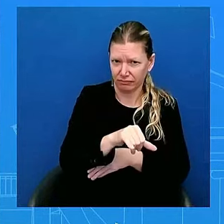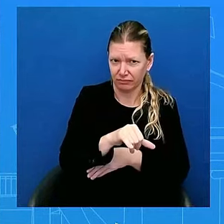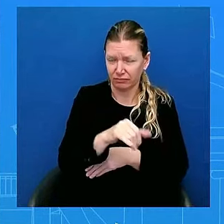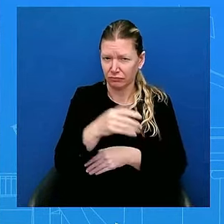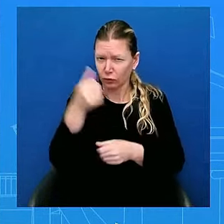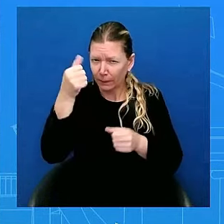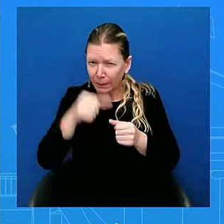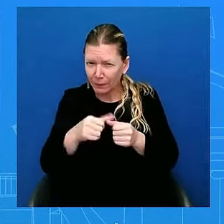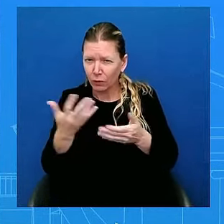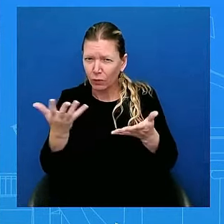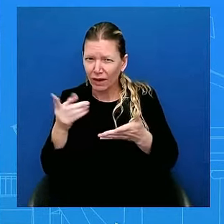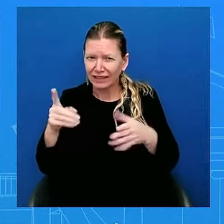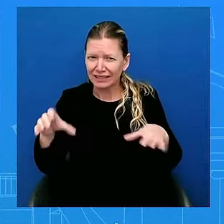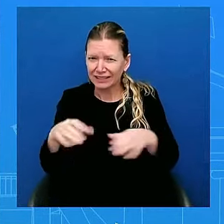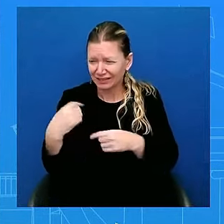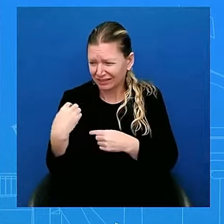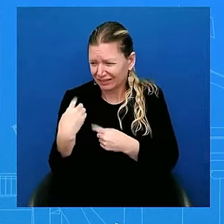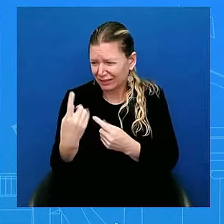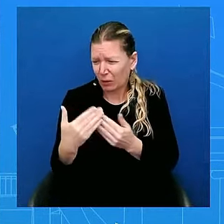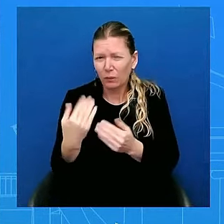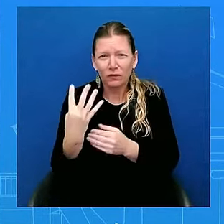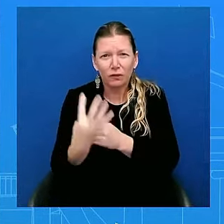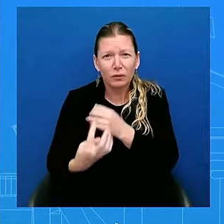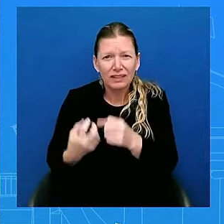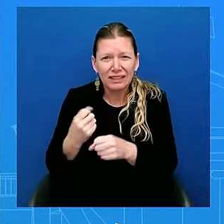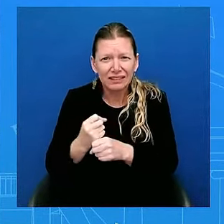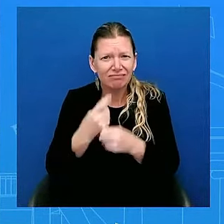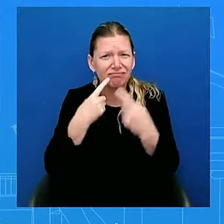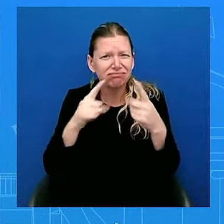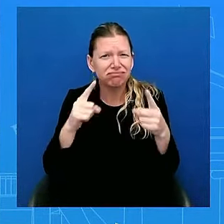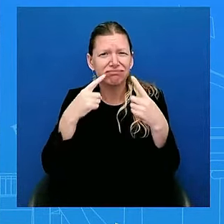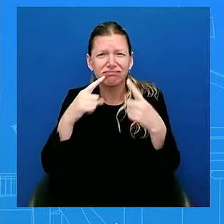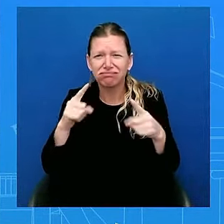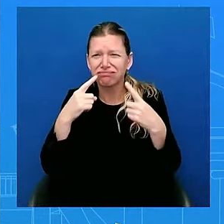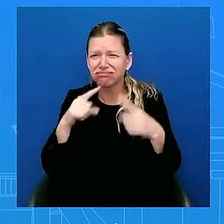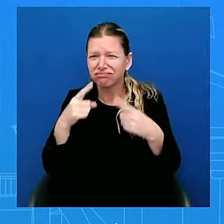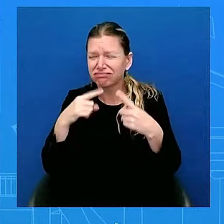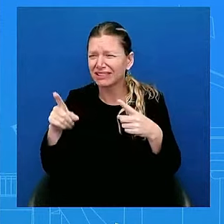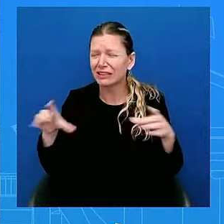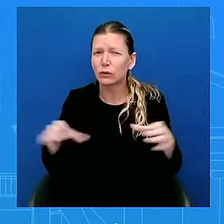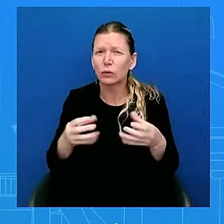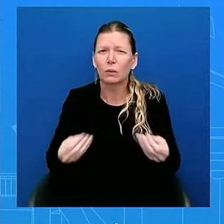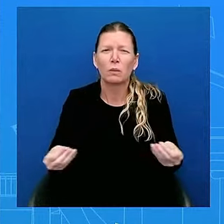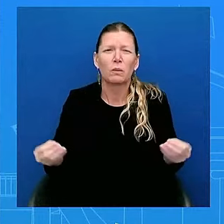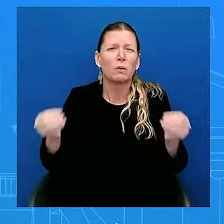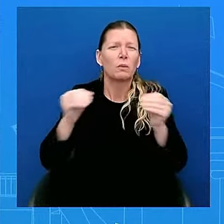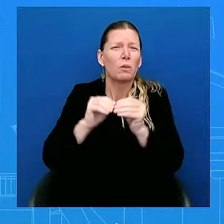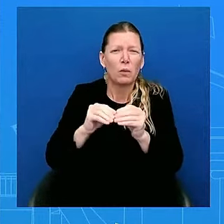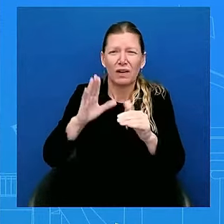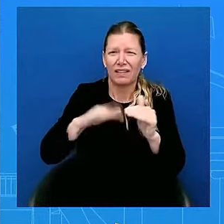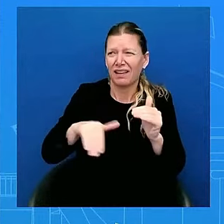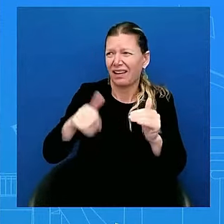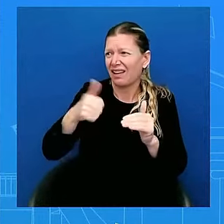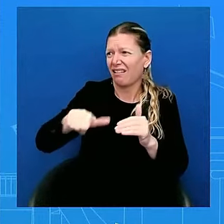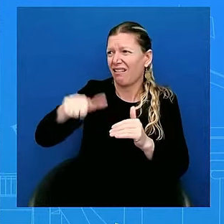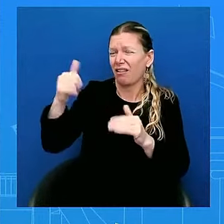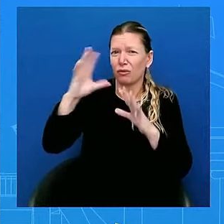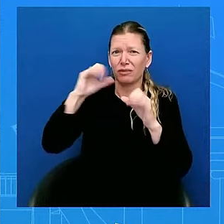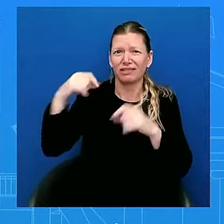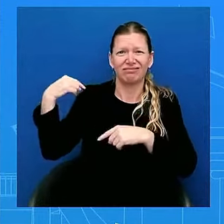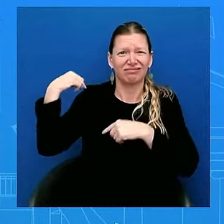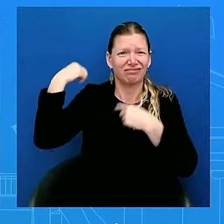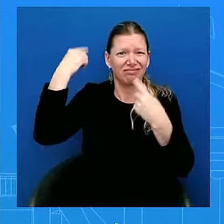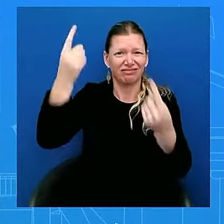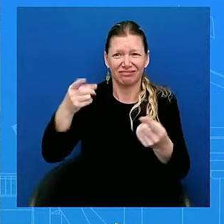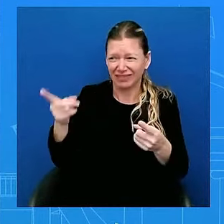He's been able to do more, again, than any President has been able to do in two terms. He's been able to do that more in one term. And he